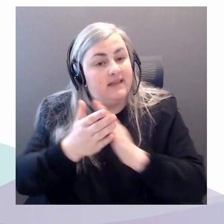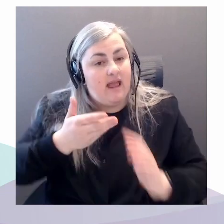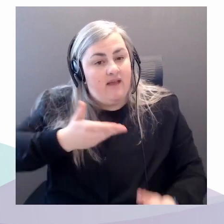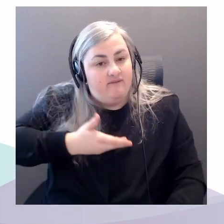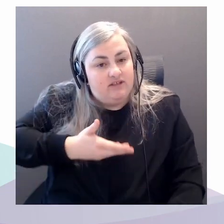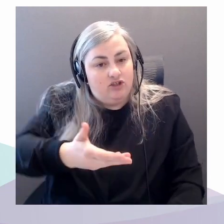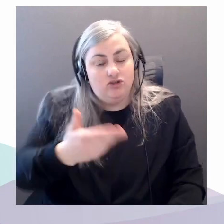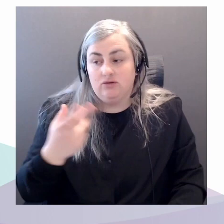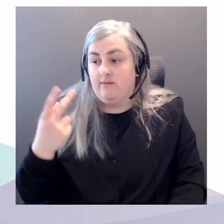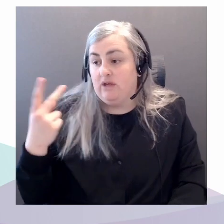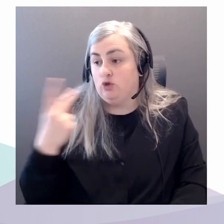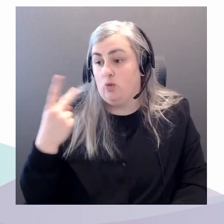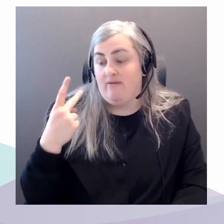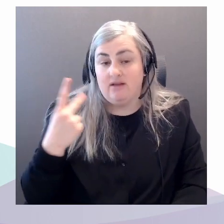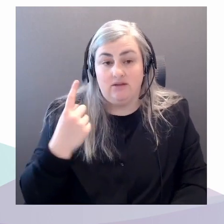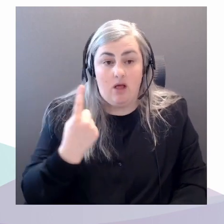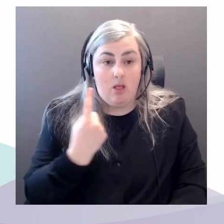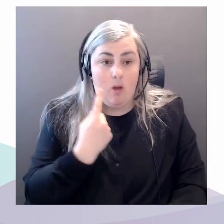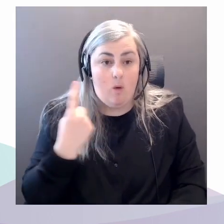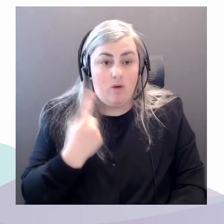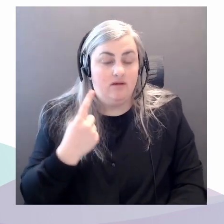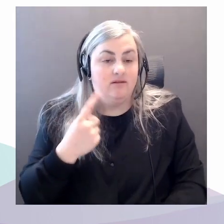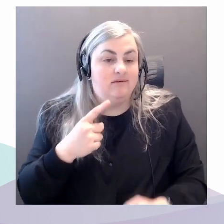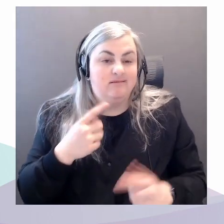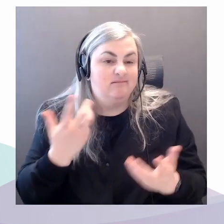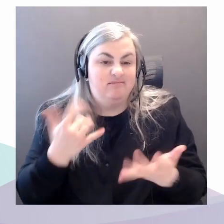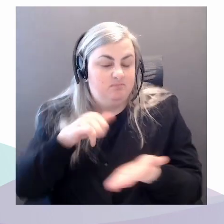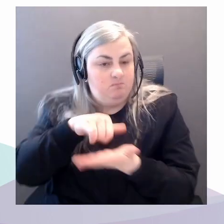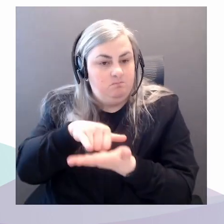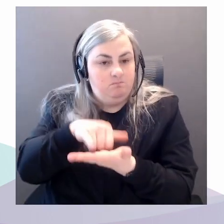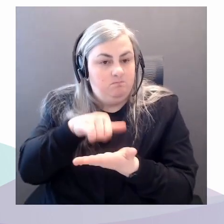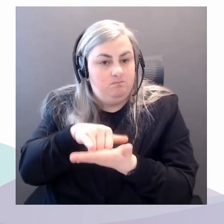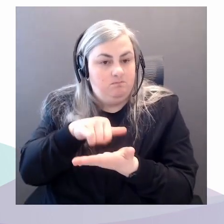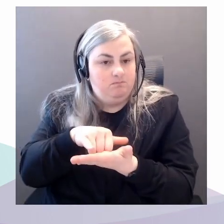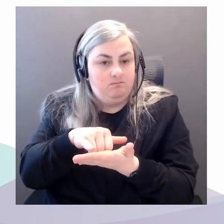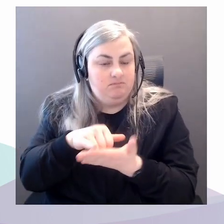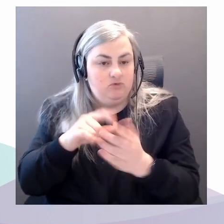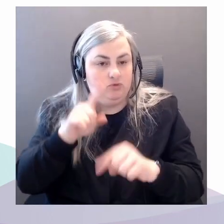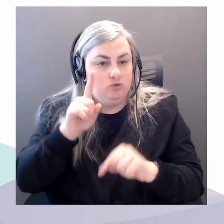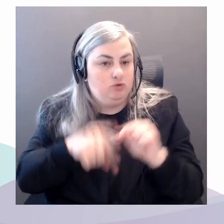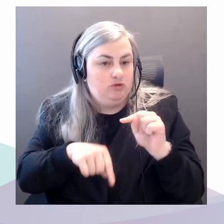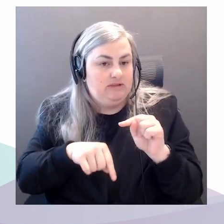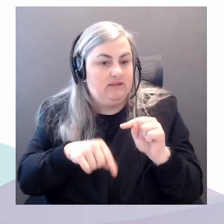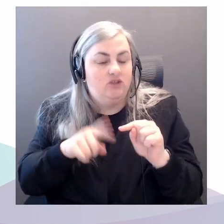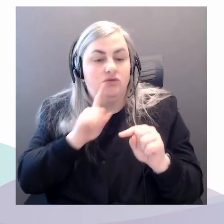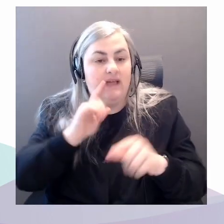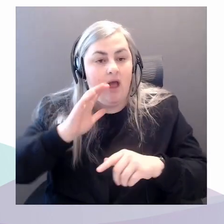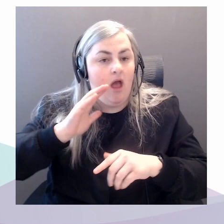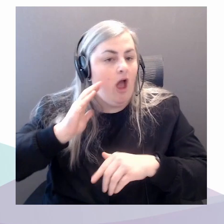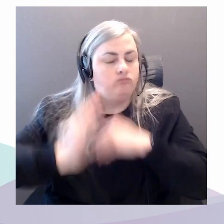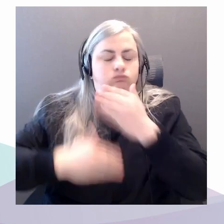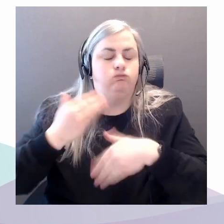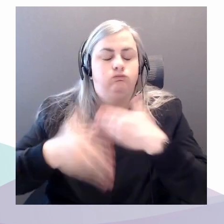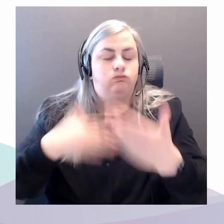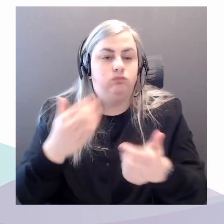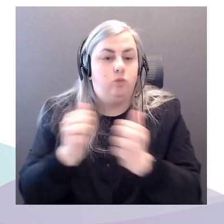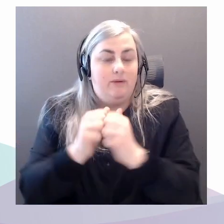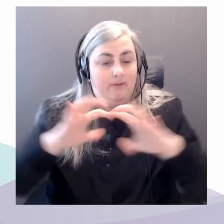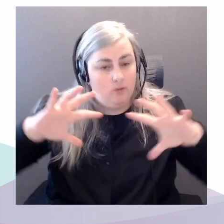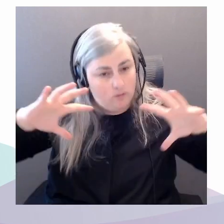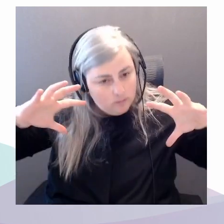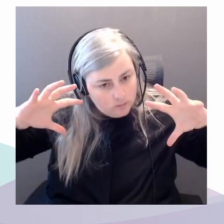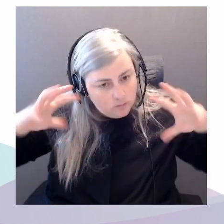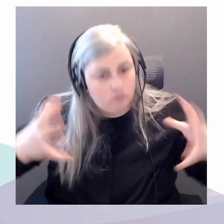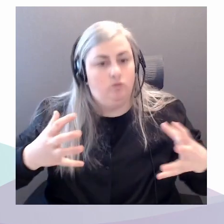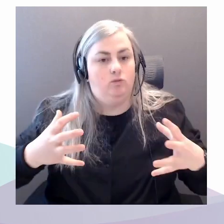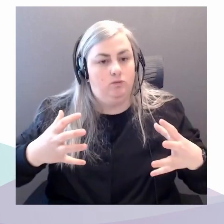none of what has happened, right? It really took off. And, you know, that is really because of everybody that's part of the, you know, the